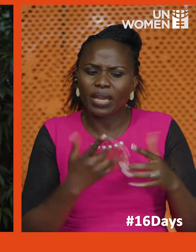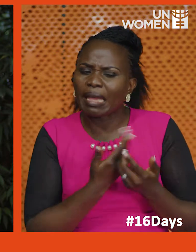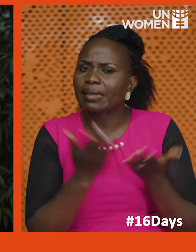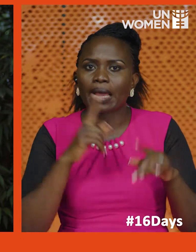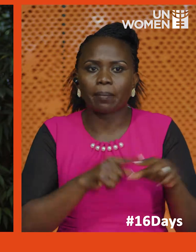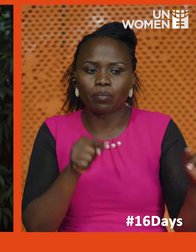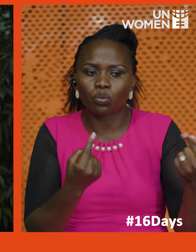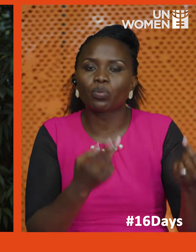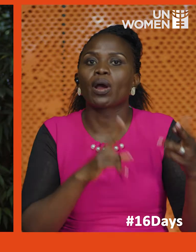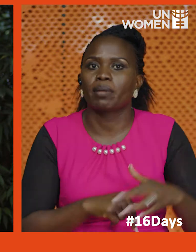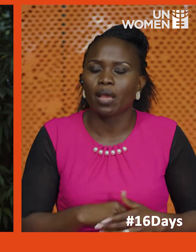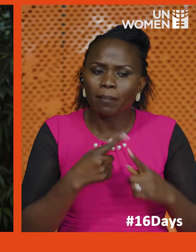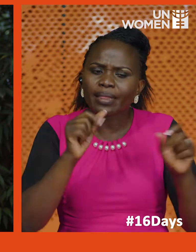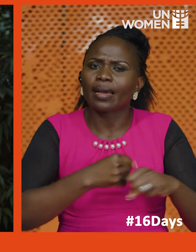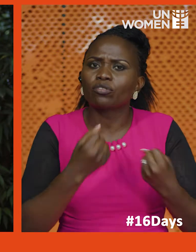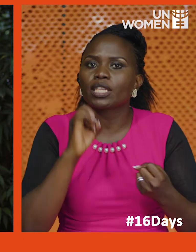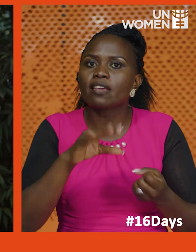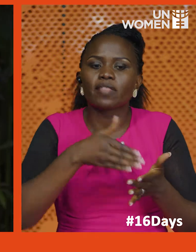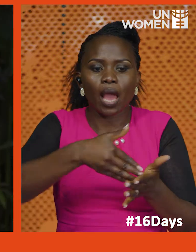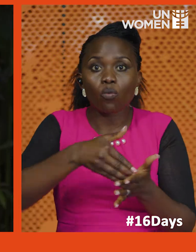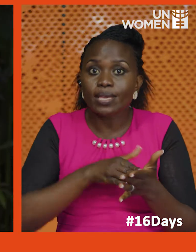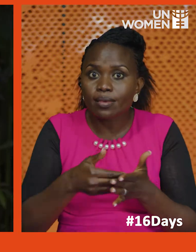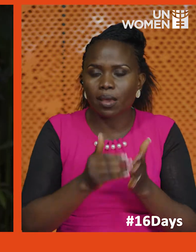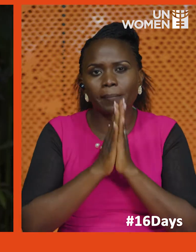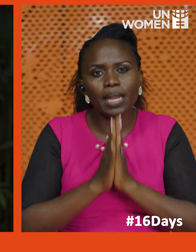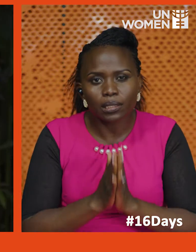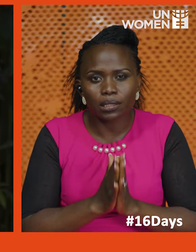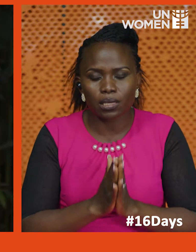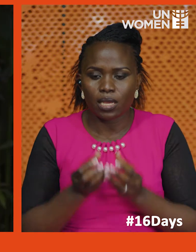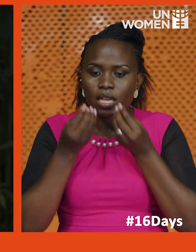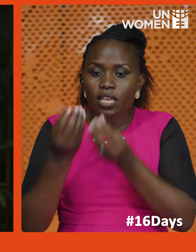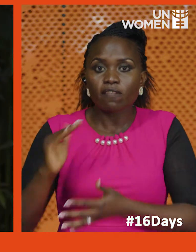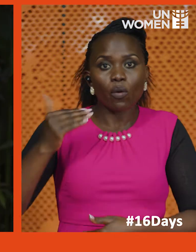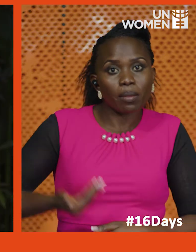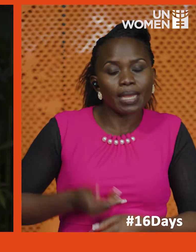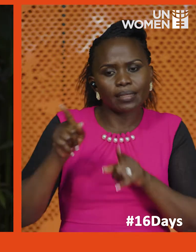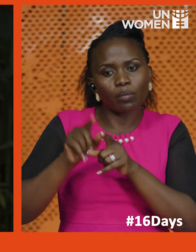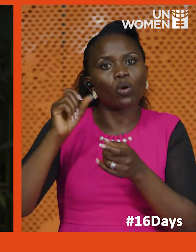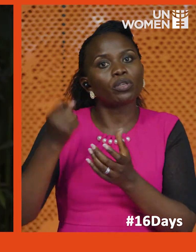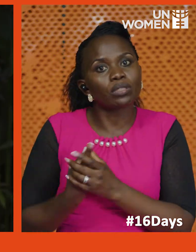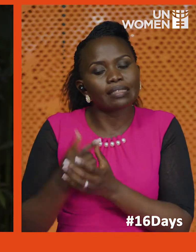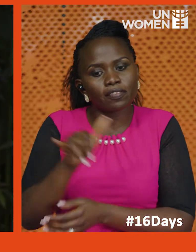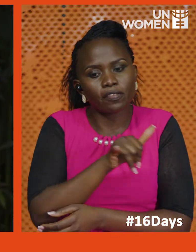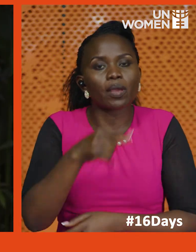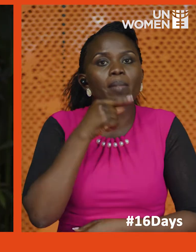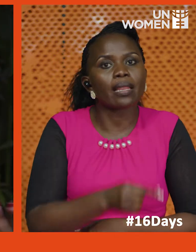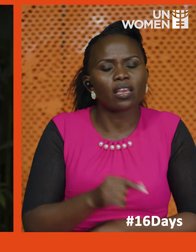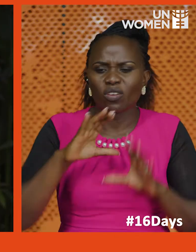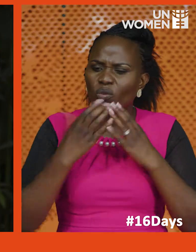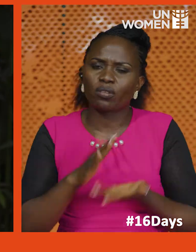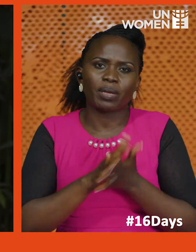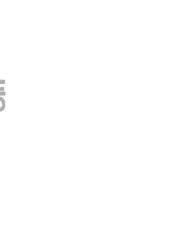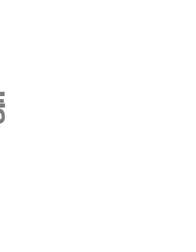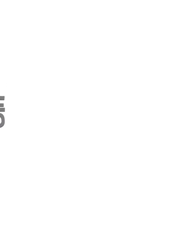But they cannot do that if they're helpless. So please, give the women the same opportunities as you give to the men and the